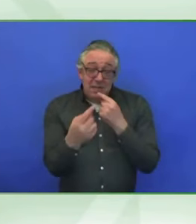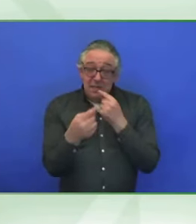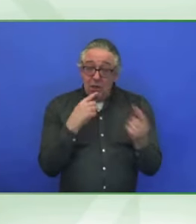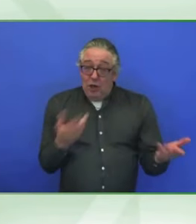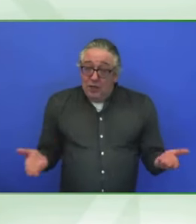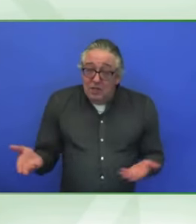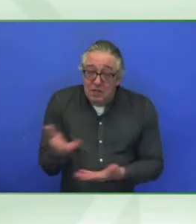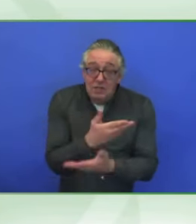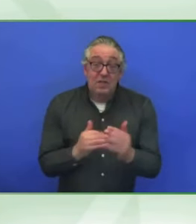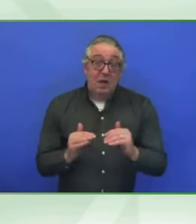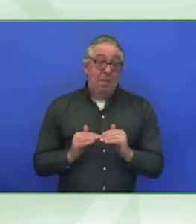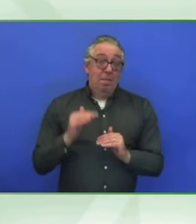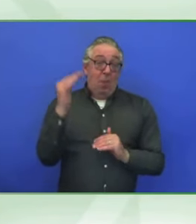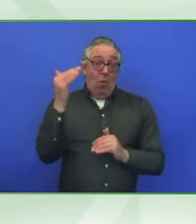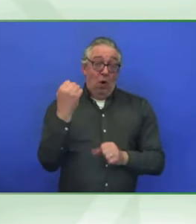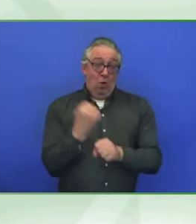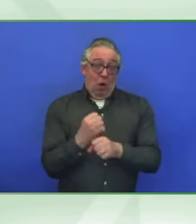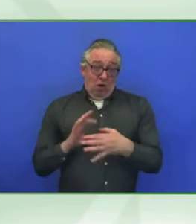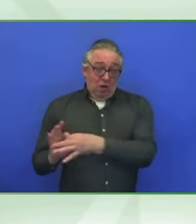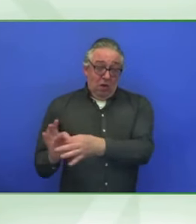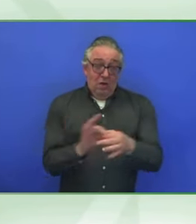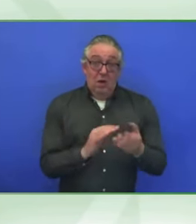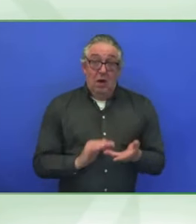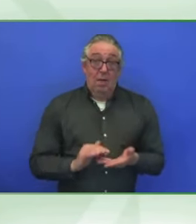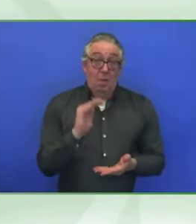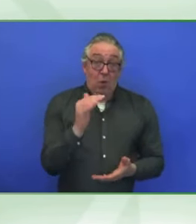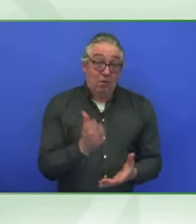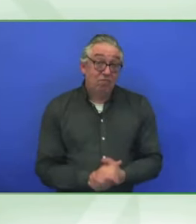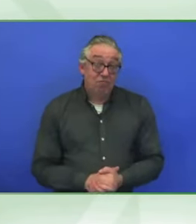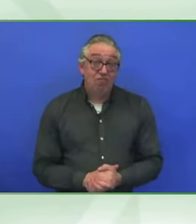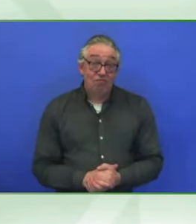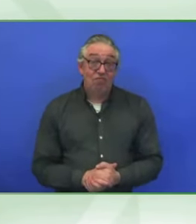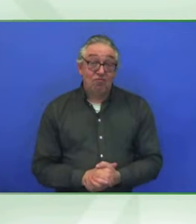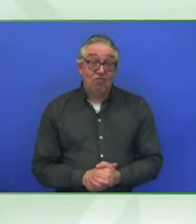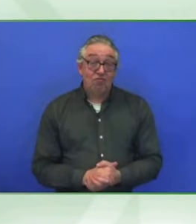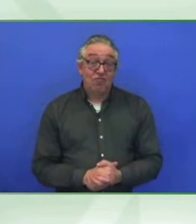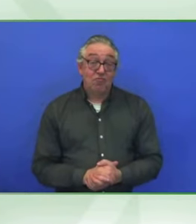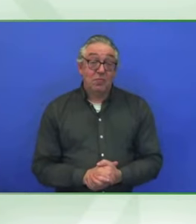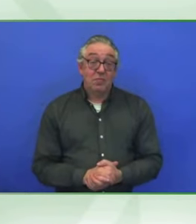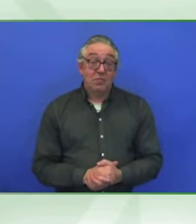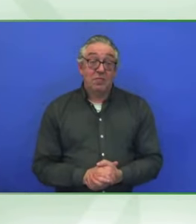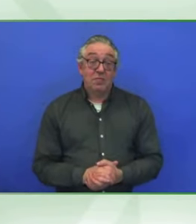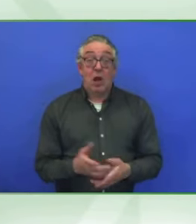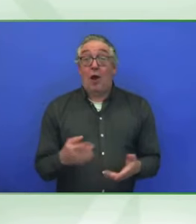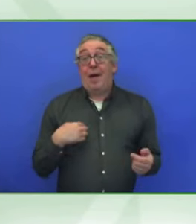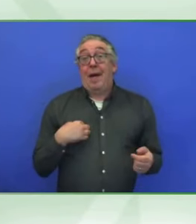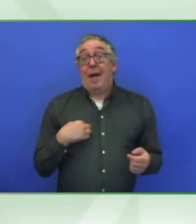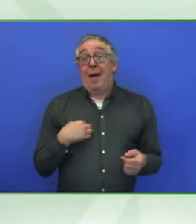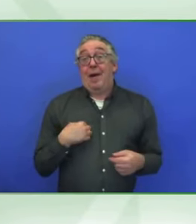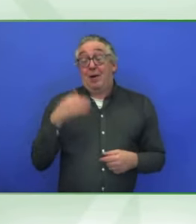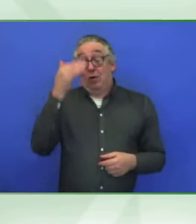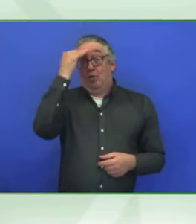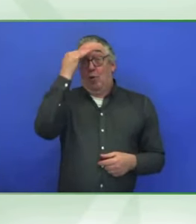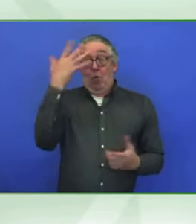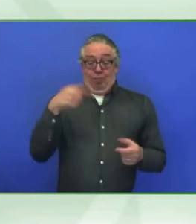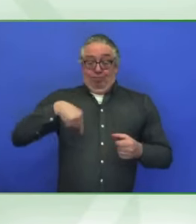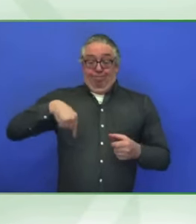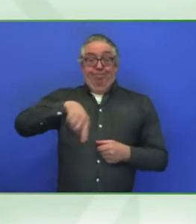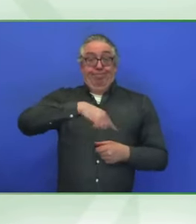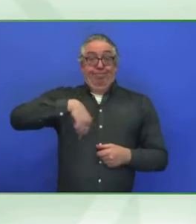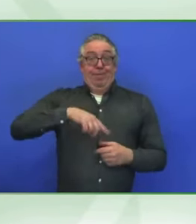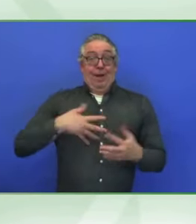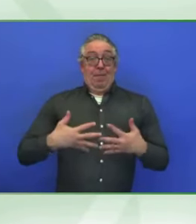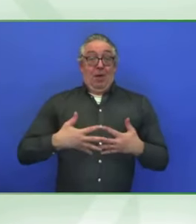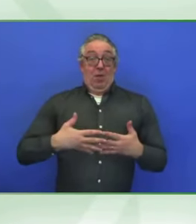and, and take the game to them. And, you know, and I can only really speak to the United States, but the disability community has done such a wonderful job in